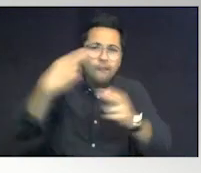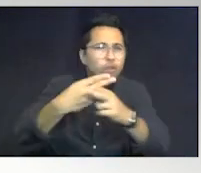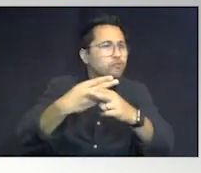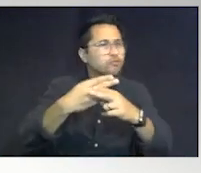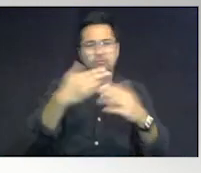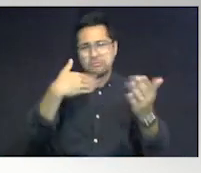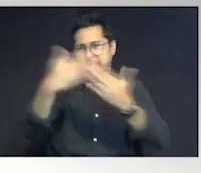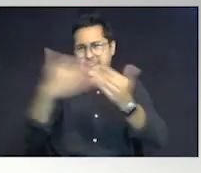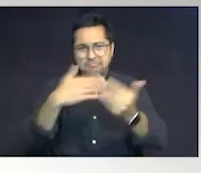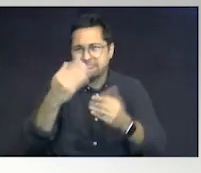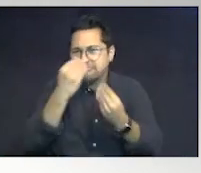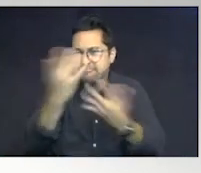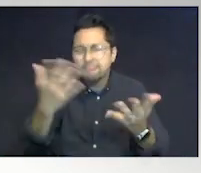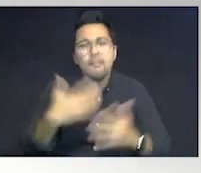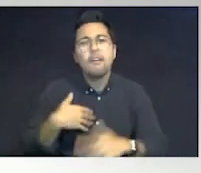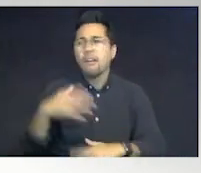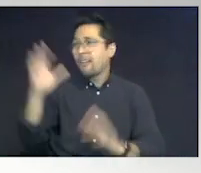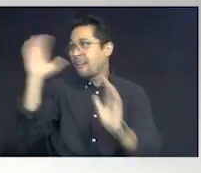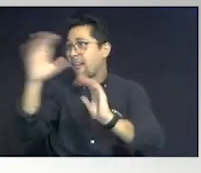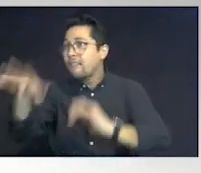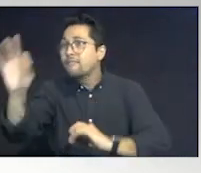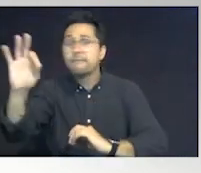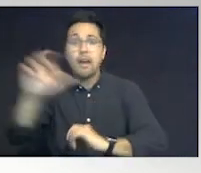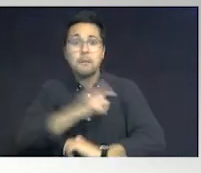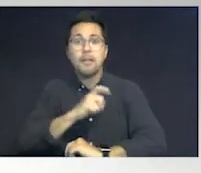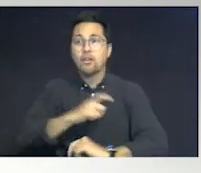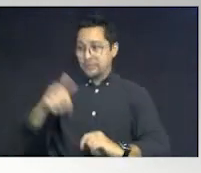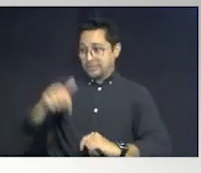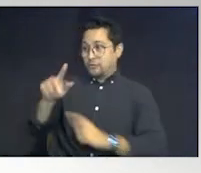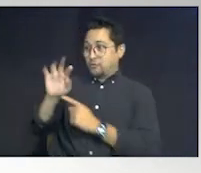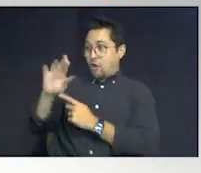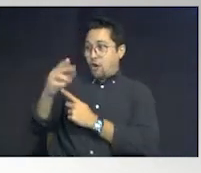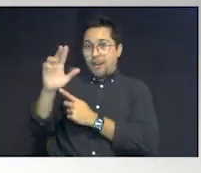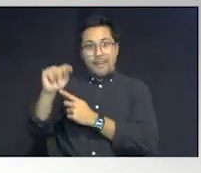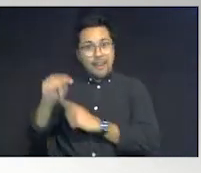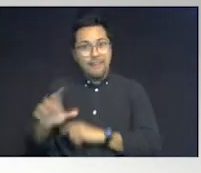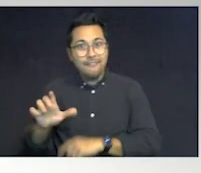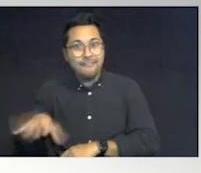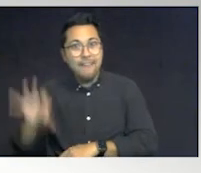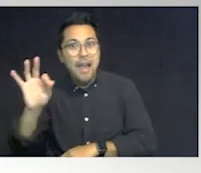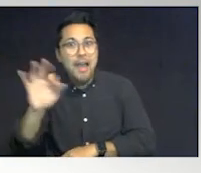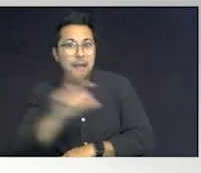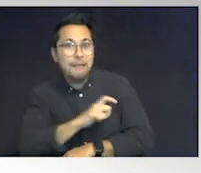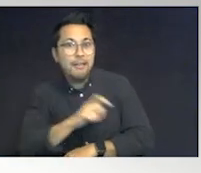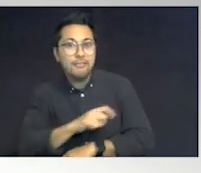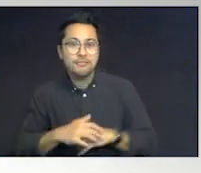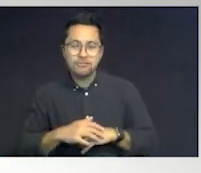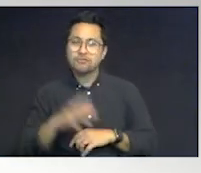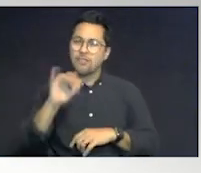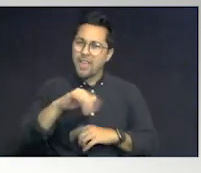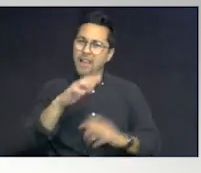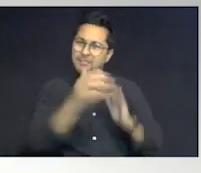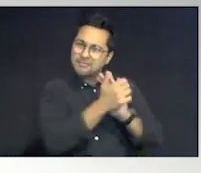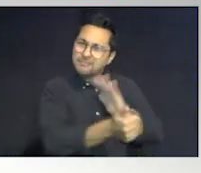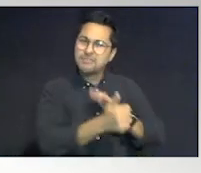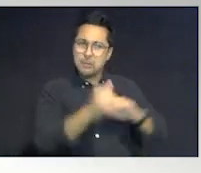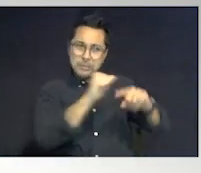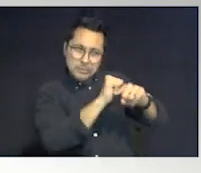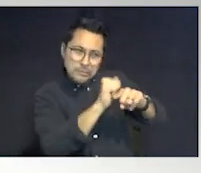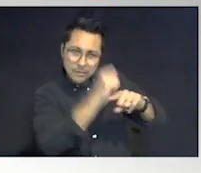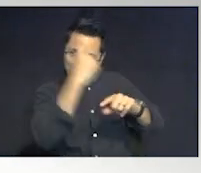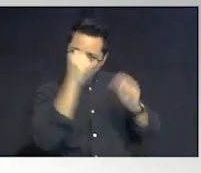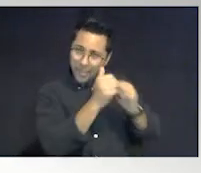take them. Find a police officer. Find the police officer. Drew, we're in Target. Find the police officer. We're taking those skills that we've built on the